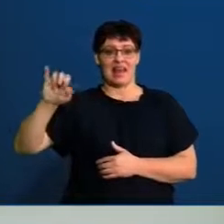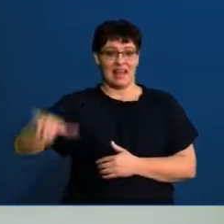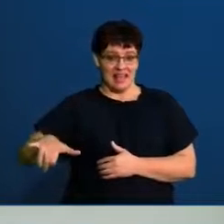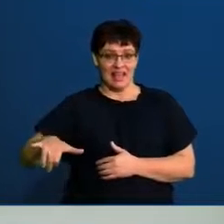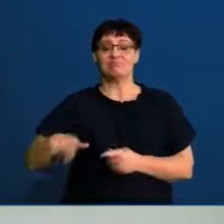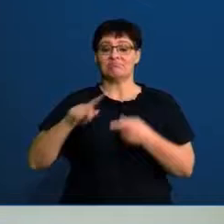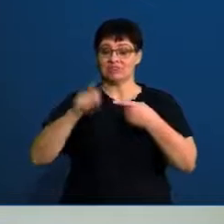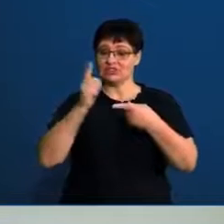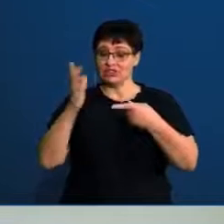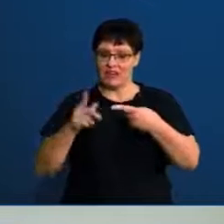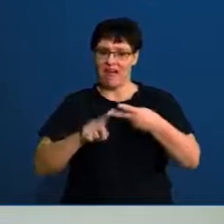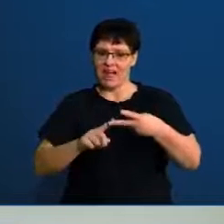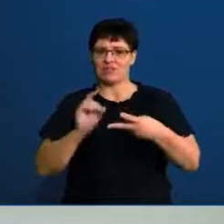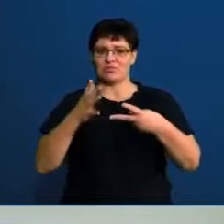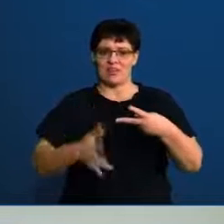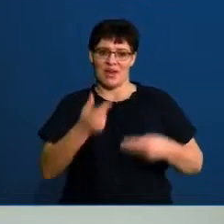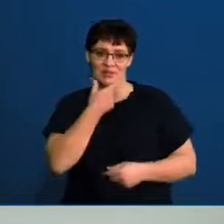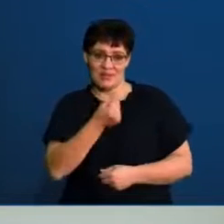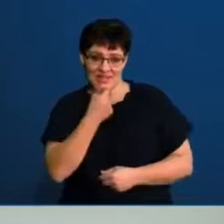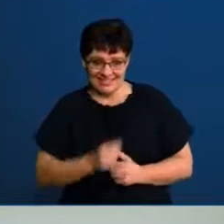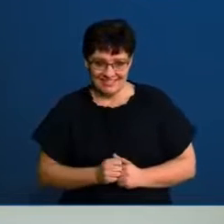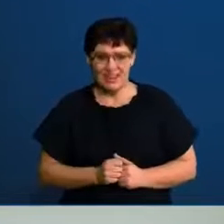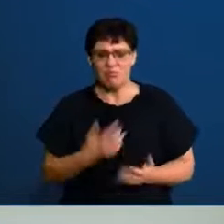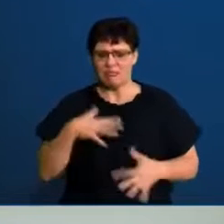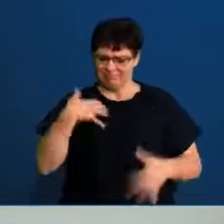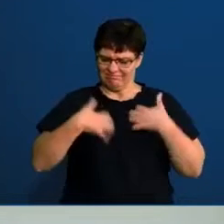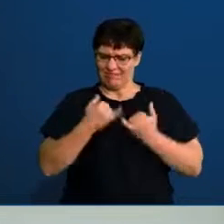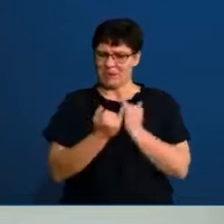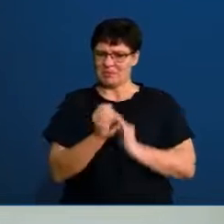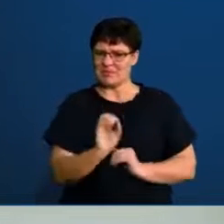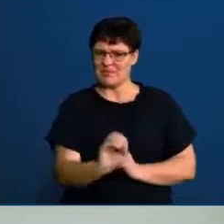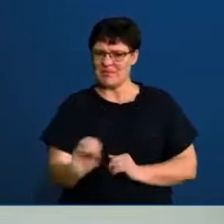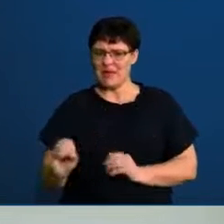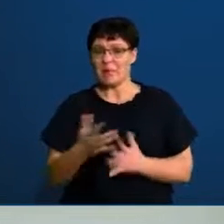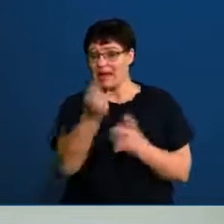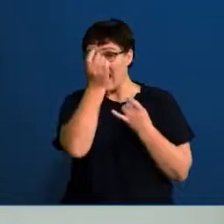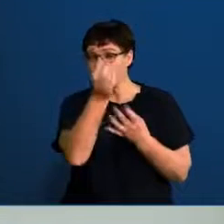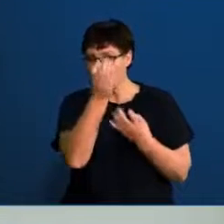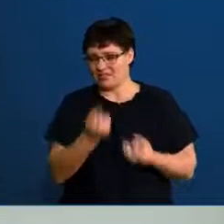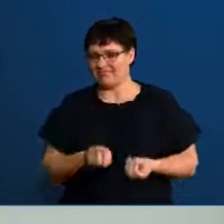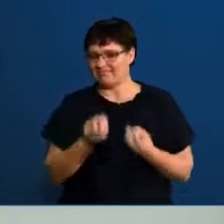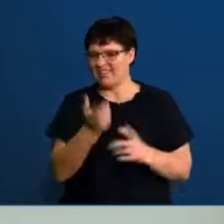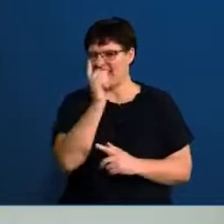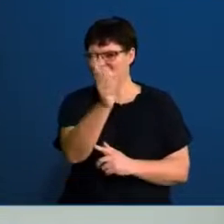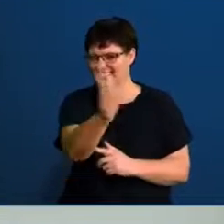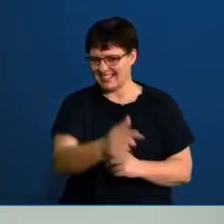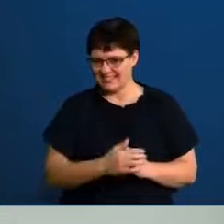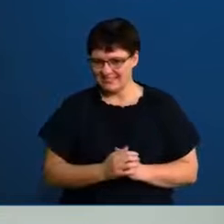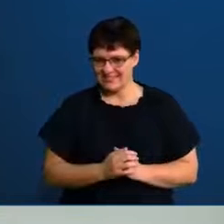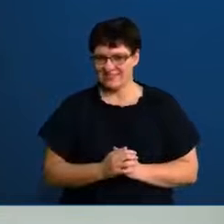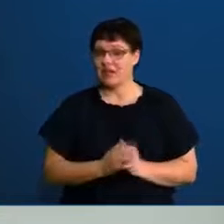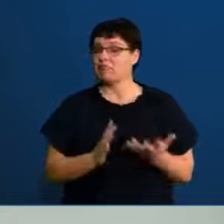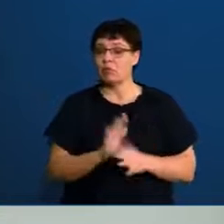Nicolene. Don't forget guys we do have some exciting competitions but I'll give you all of those details later on in the show.